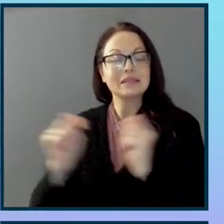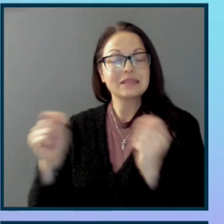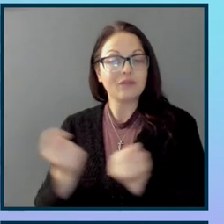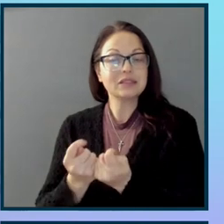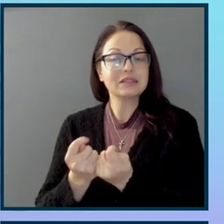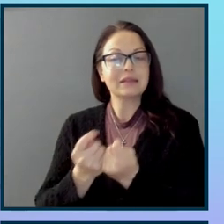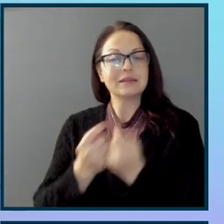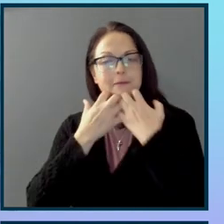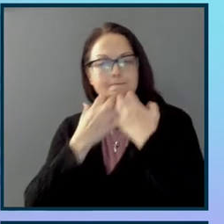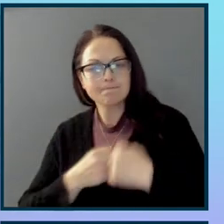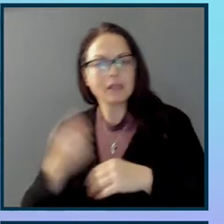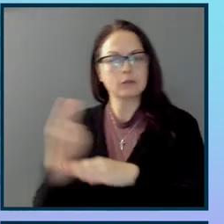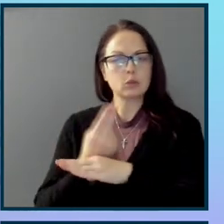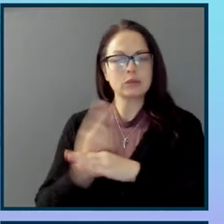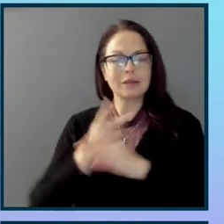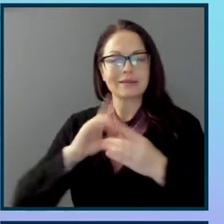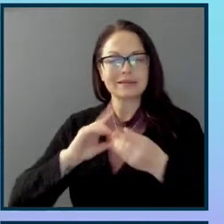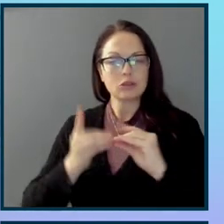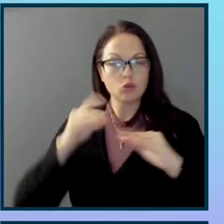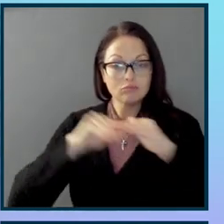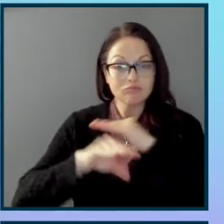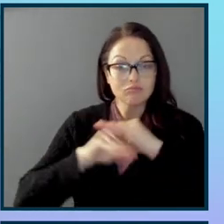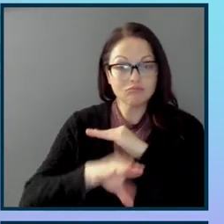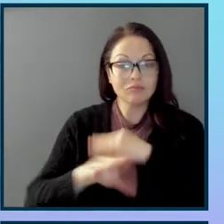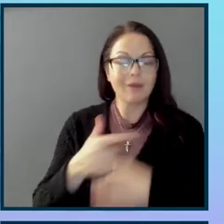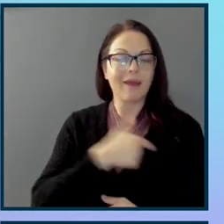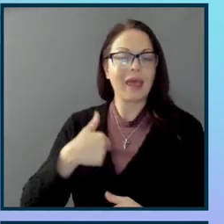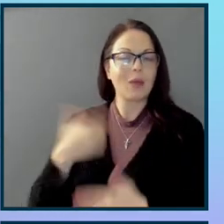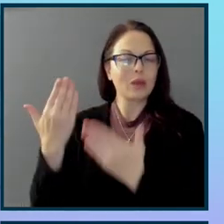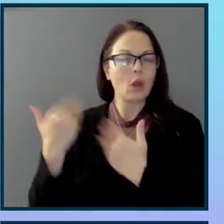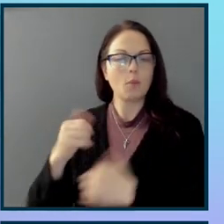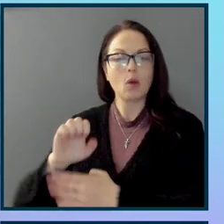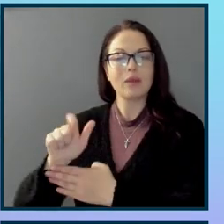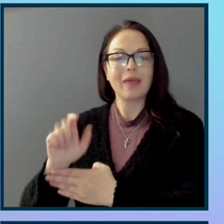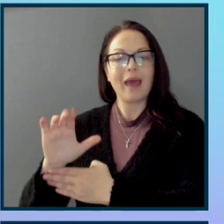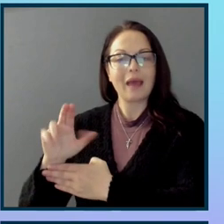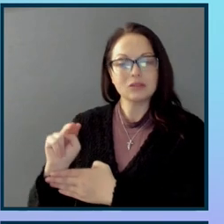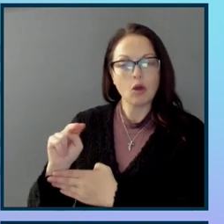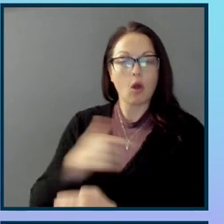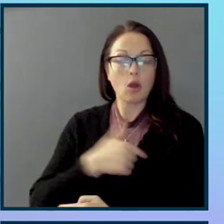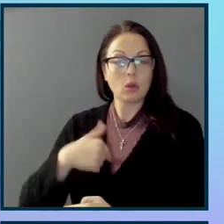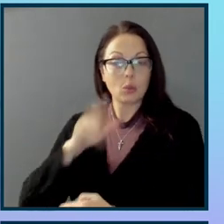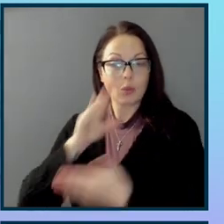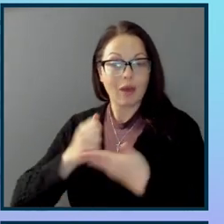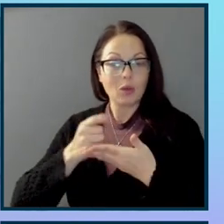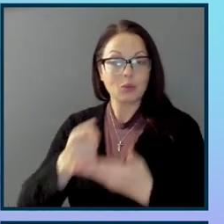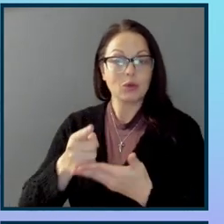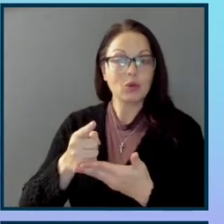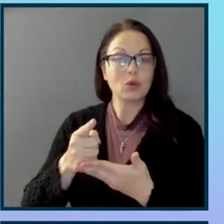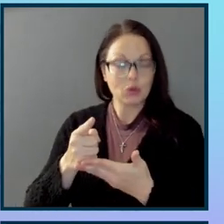digital accessibility. And we hope with AXECORE, we're going to help you go further,